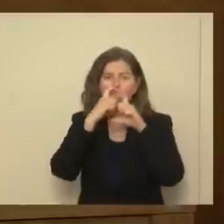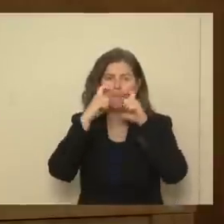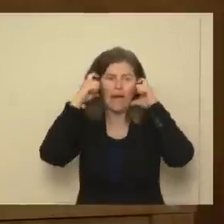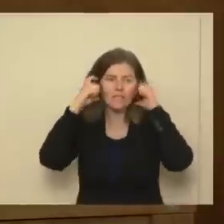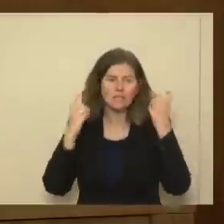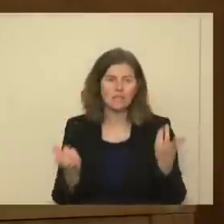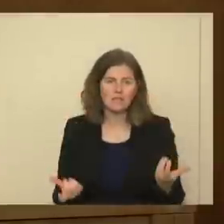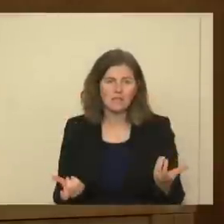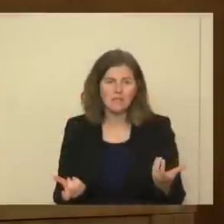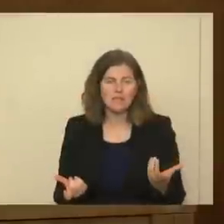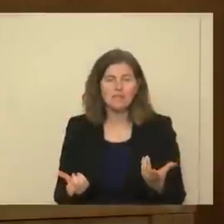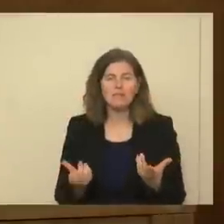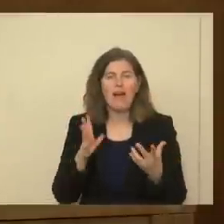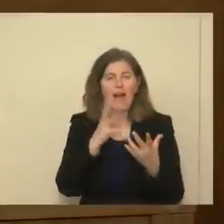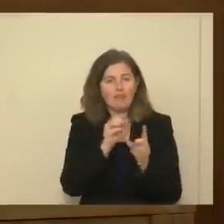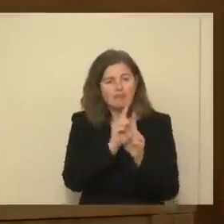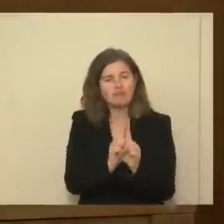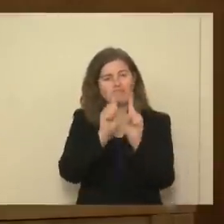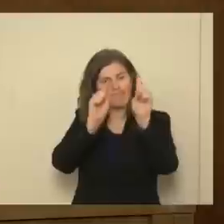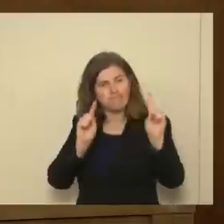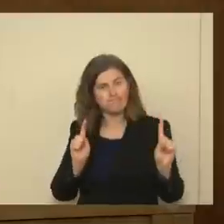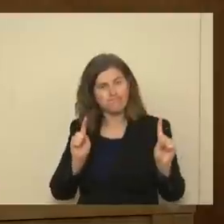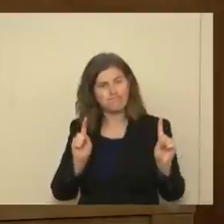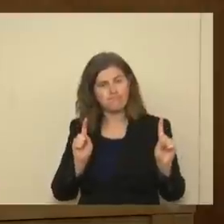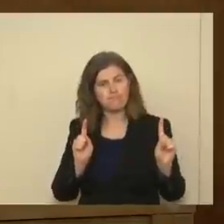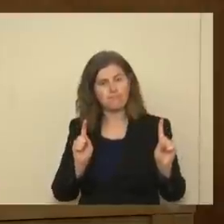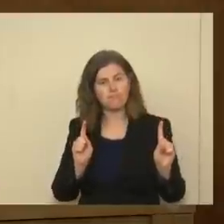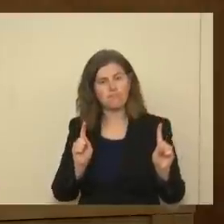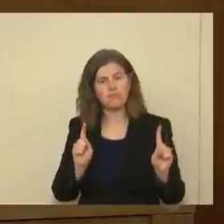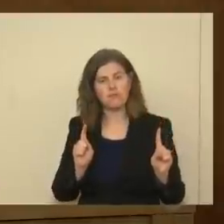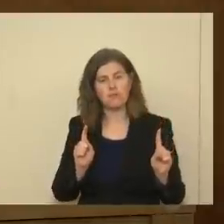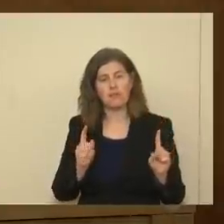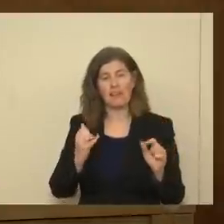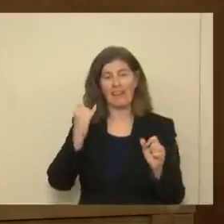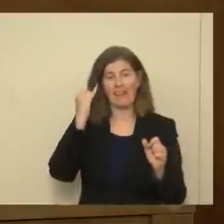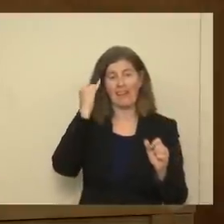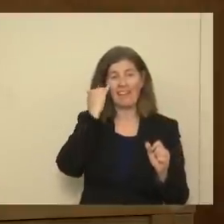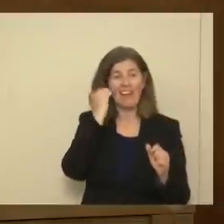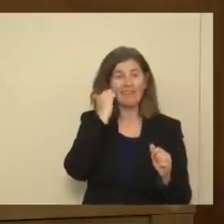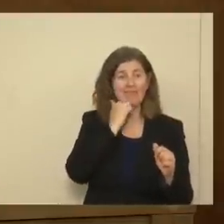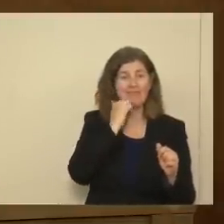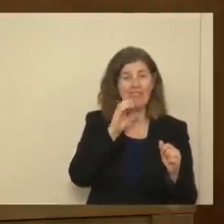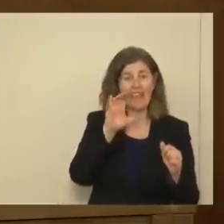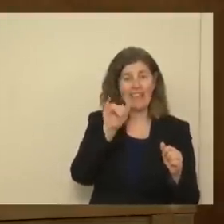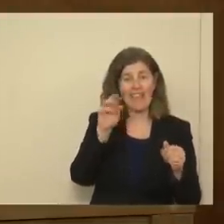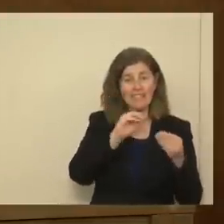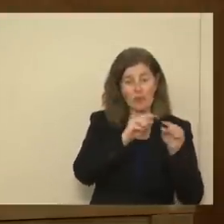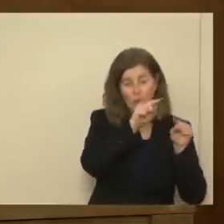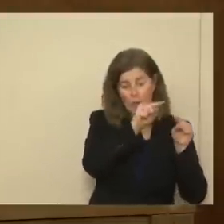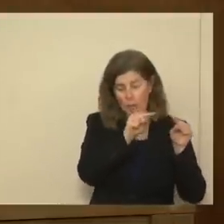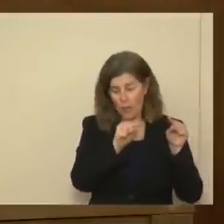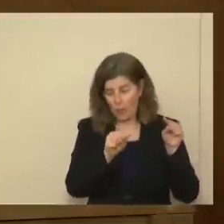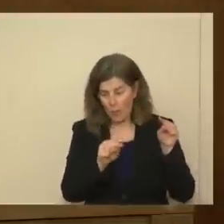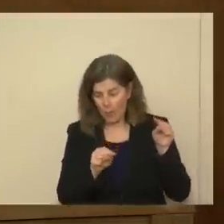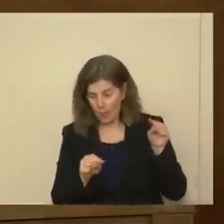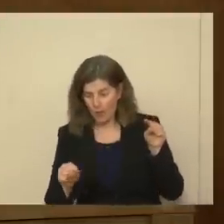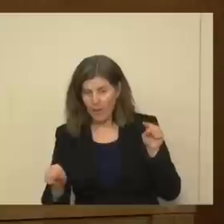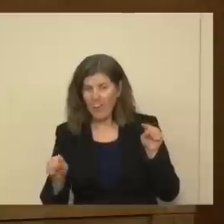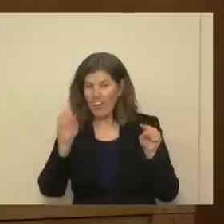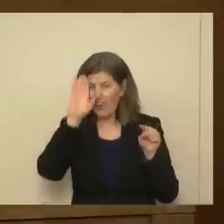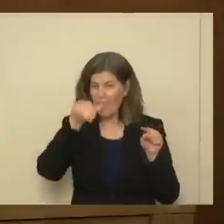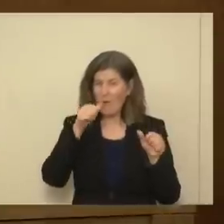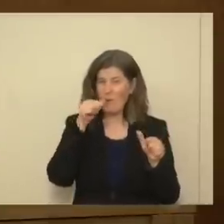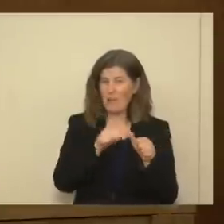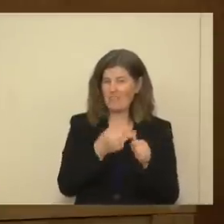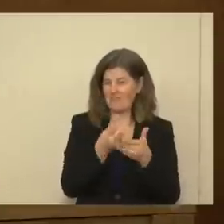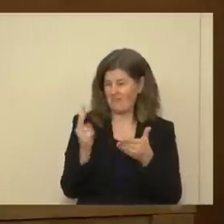mask and socially distance. Like, the ambient case count is, you know, we talked about it a couple weeks ago with respect to schools.